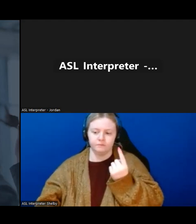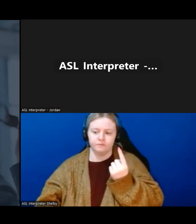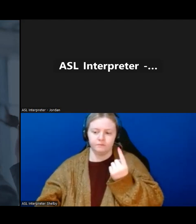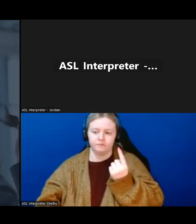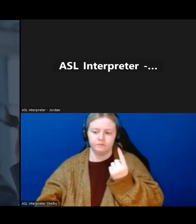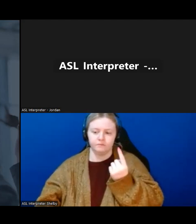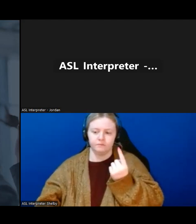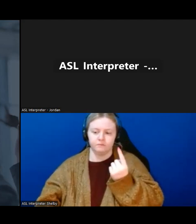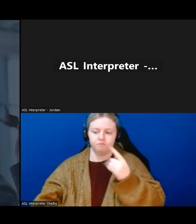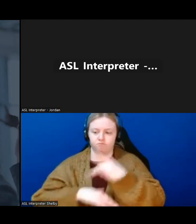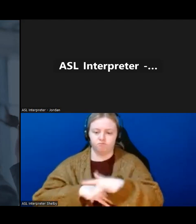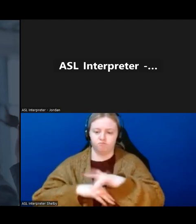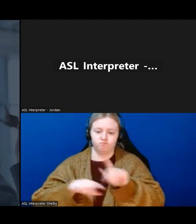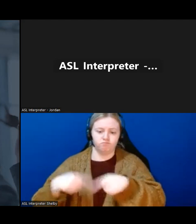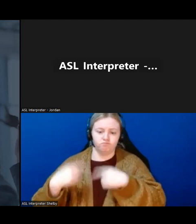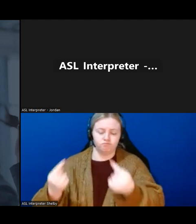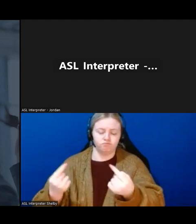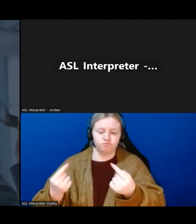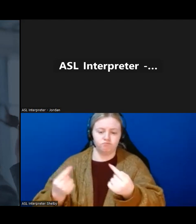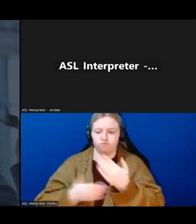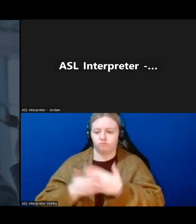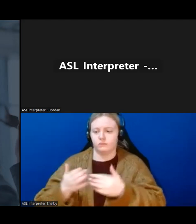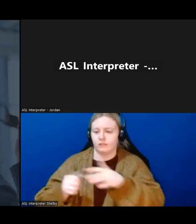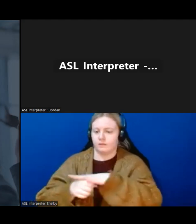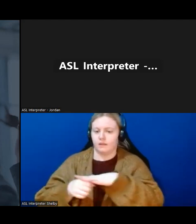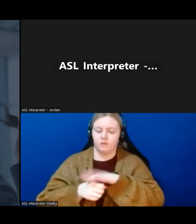and some equipment, so perhaps you can elaborate a bit on that.